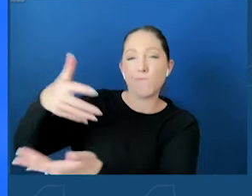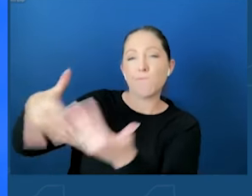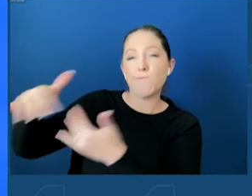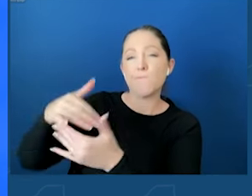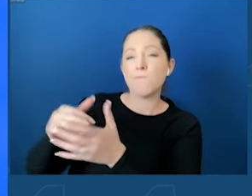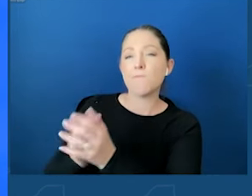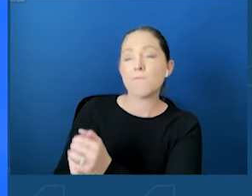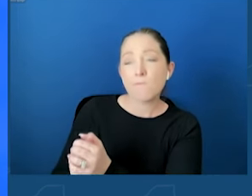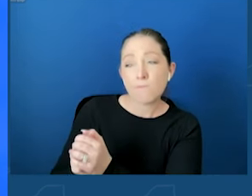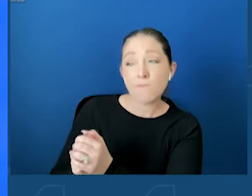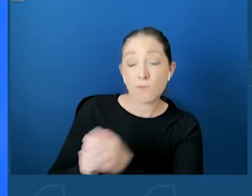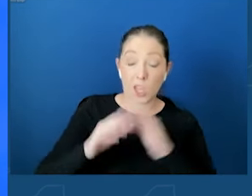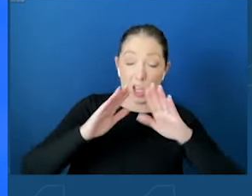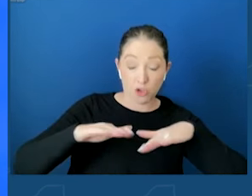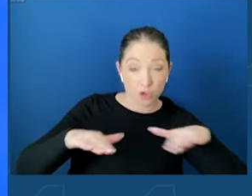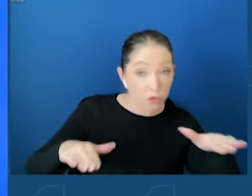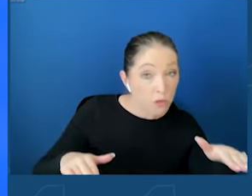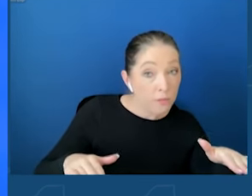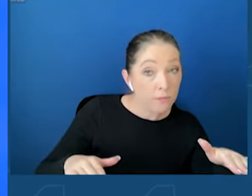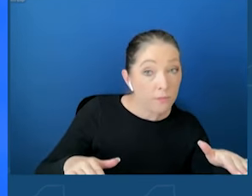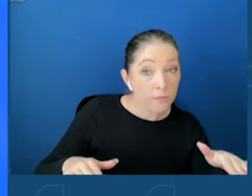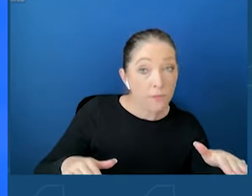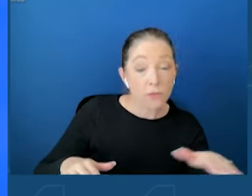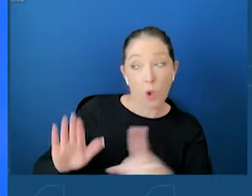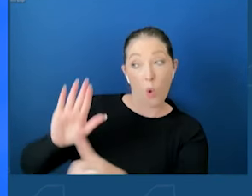children or your prophets?